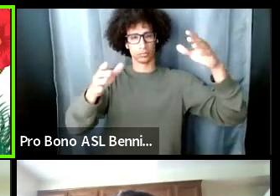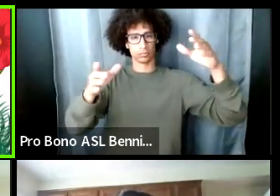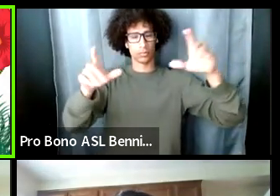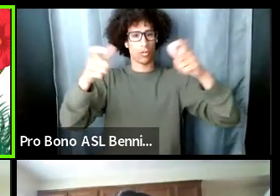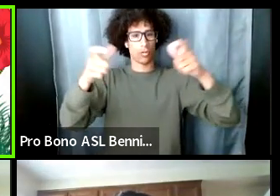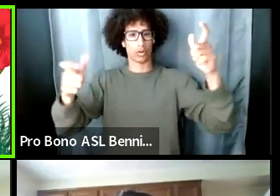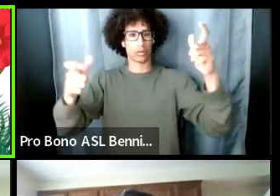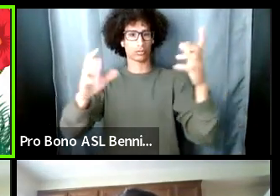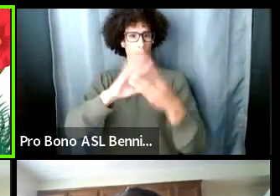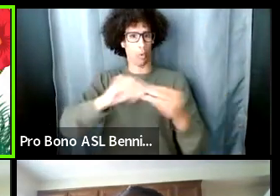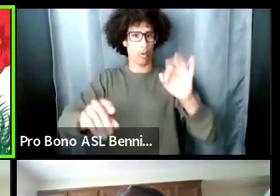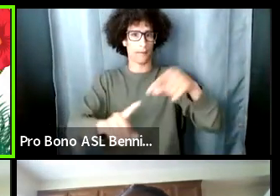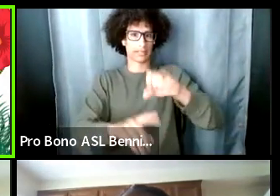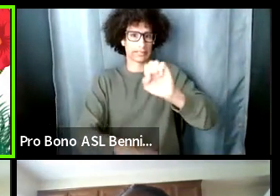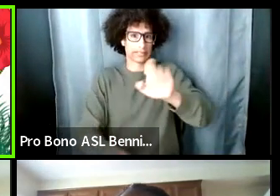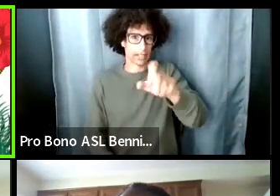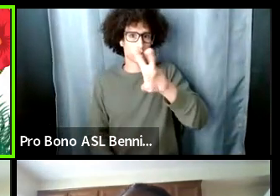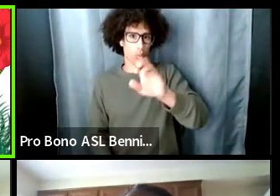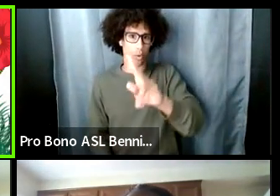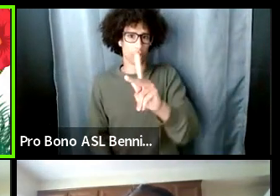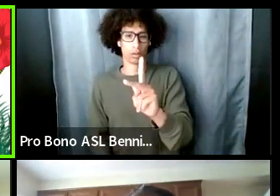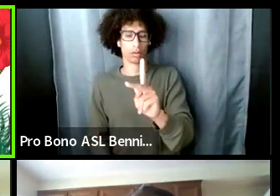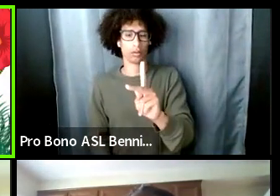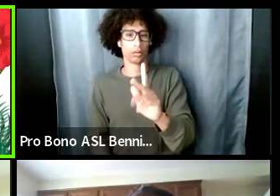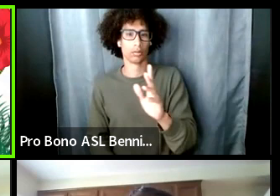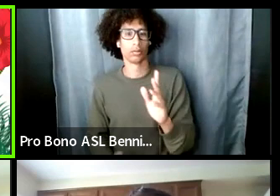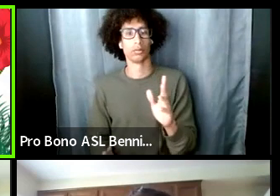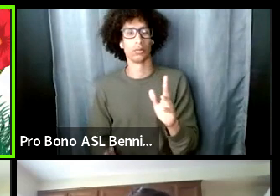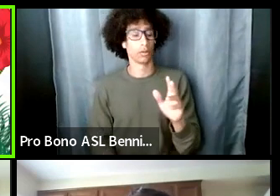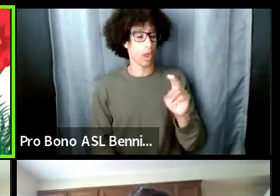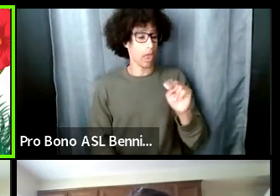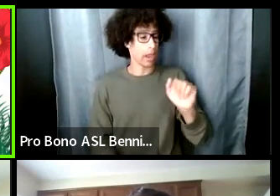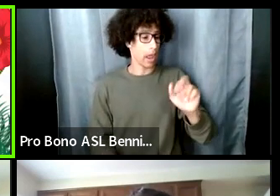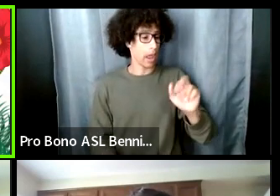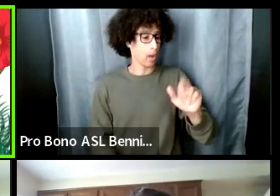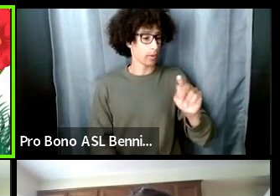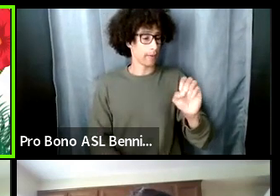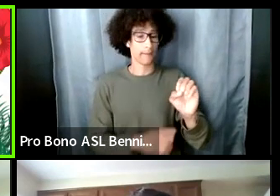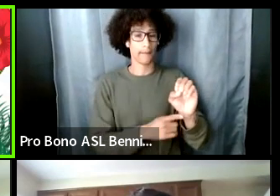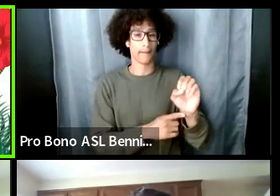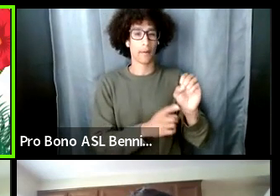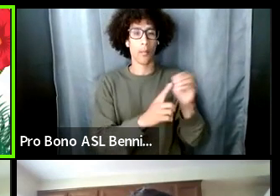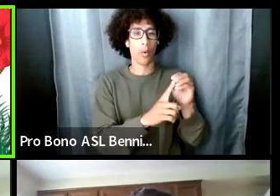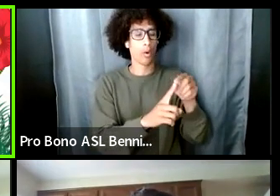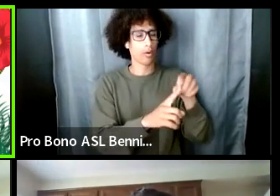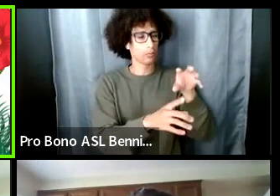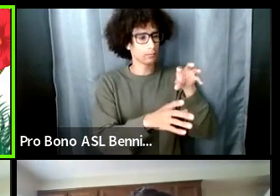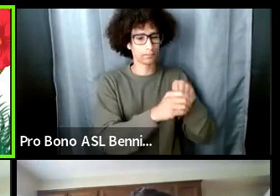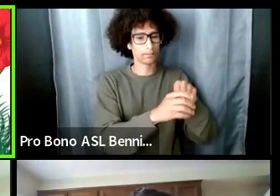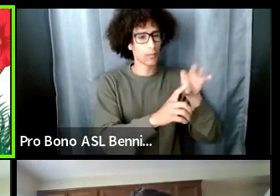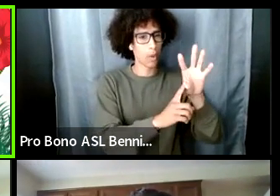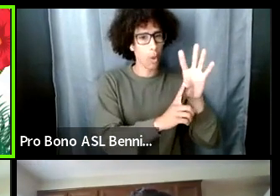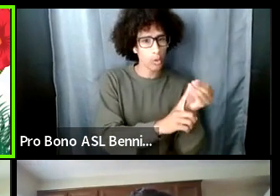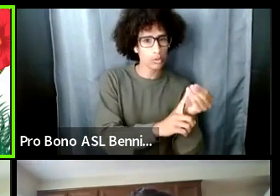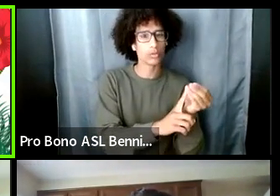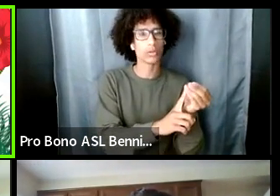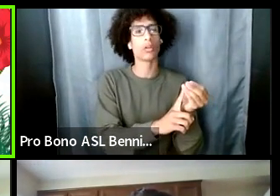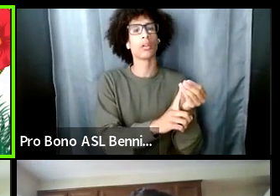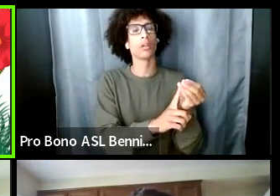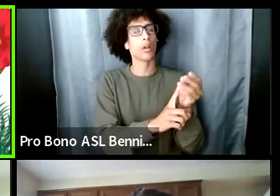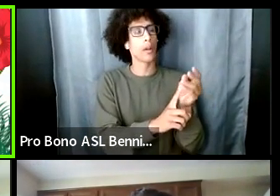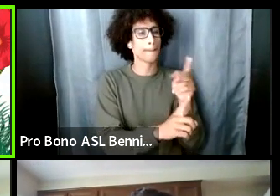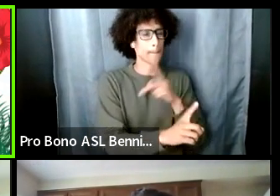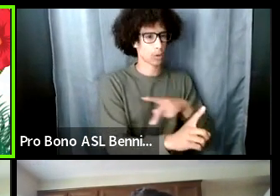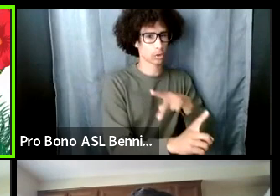culturally and um culturally and personally